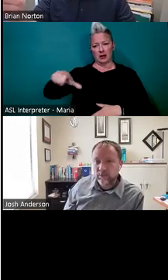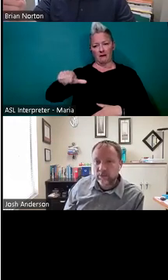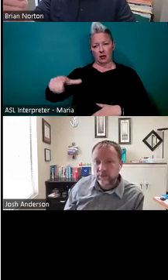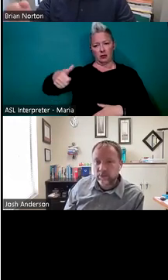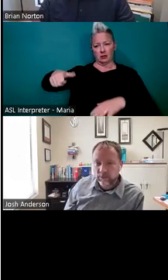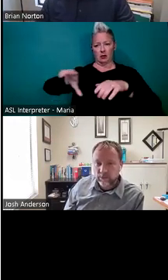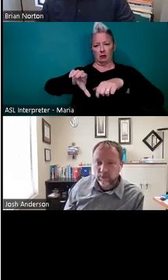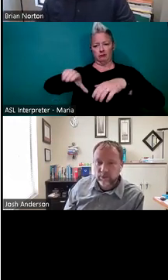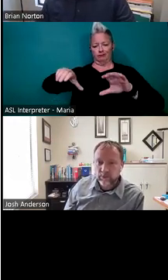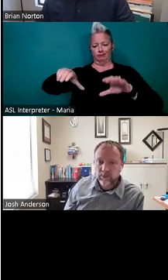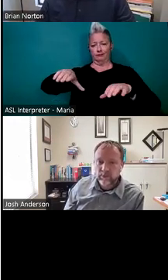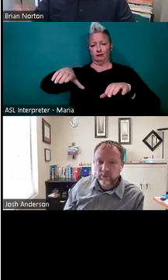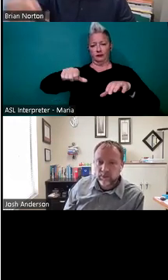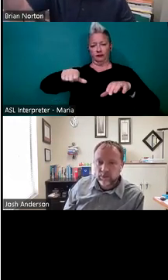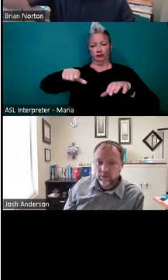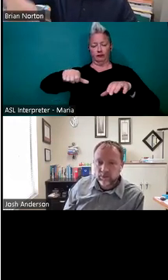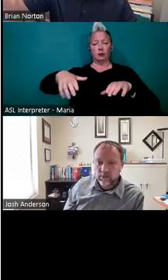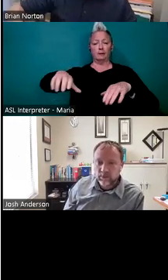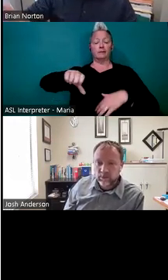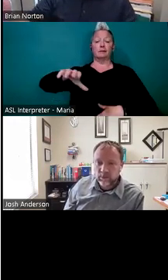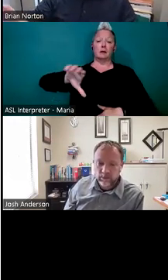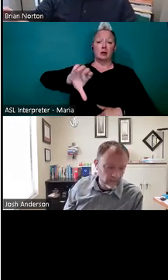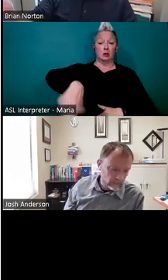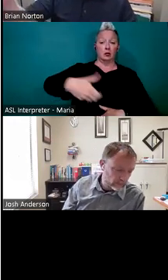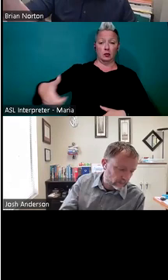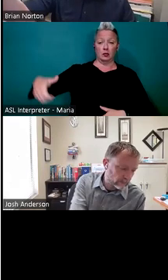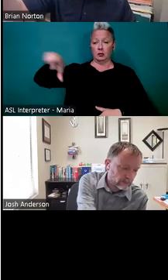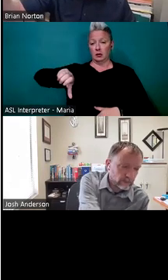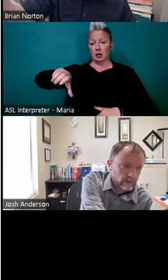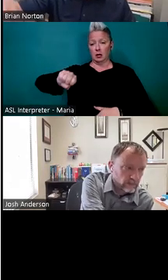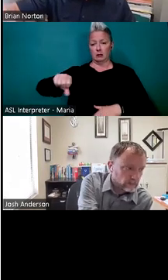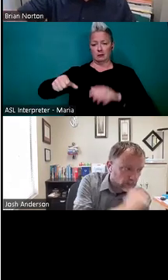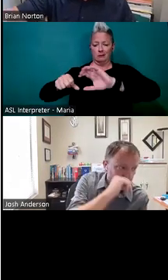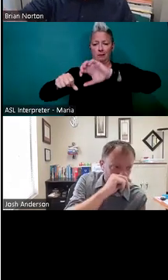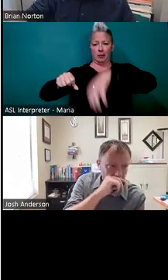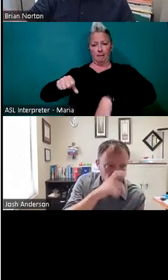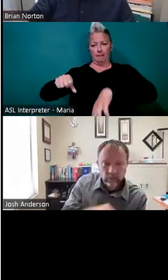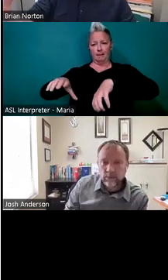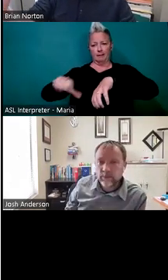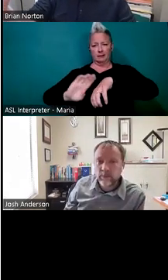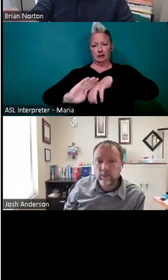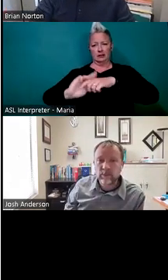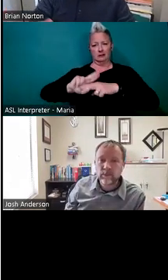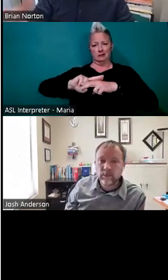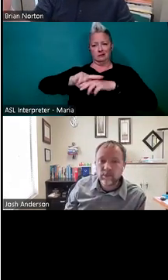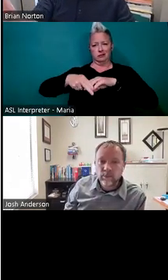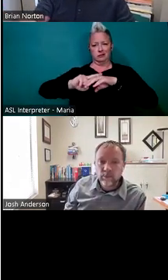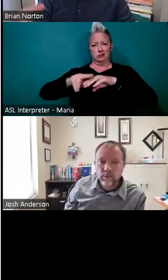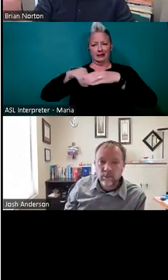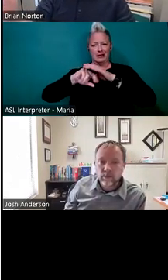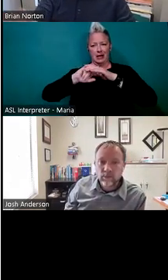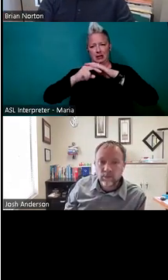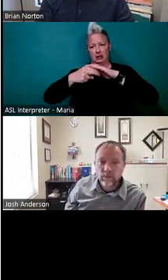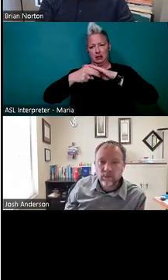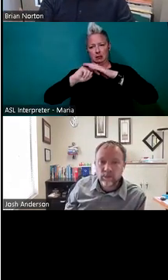the scoop. Um, and so sometimes getting whatever, potato salad is going to stick to your scoop. Right. And so to get that stuff off there, having some sort